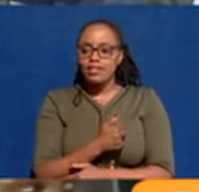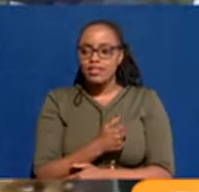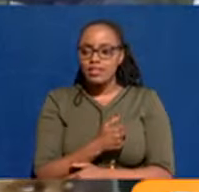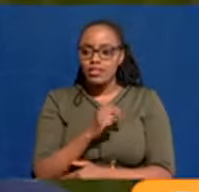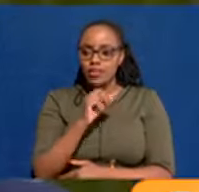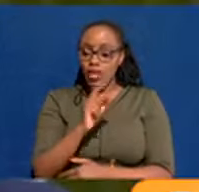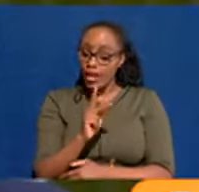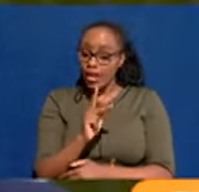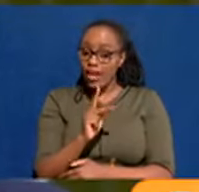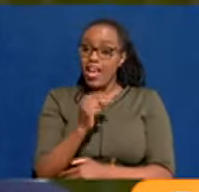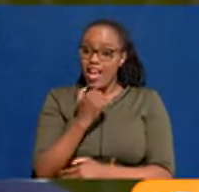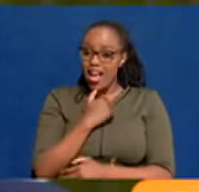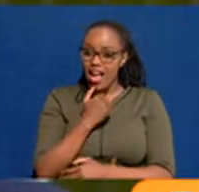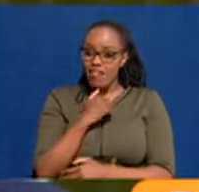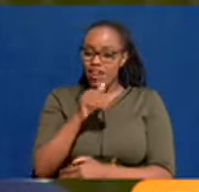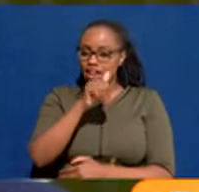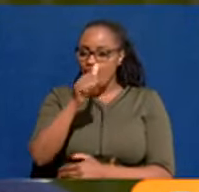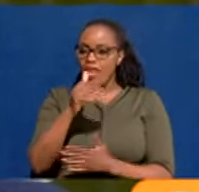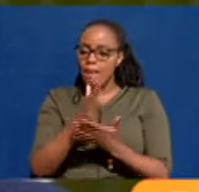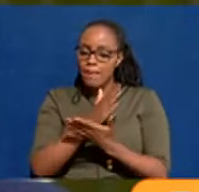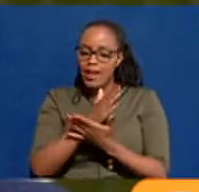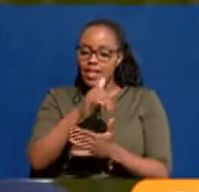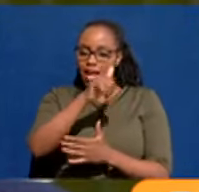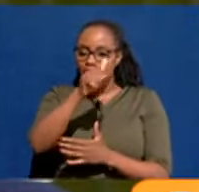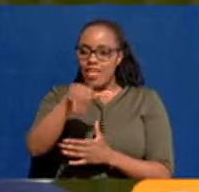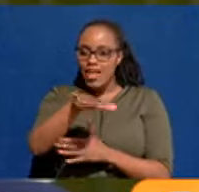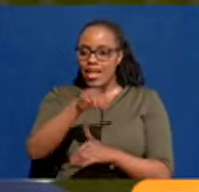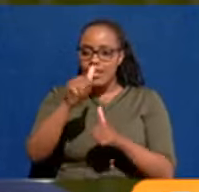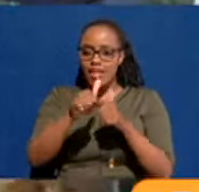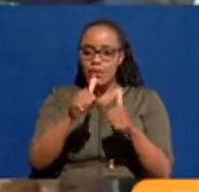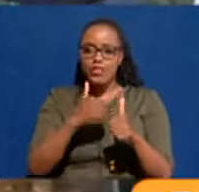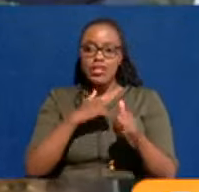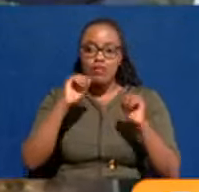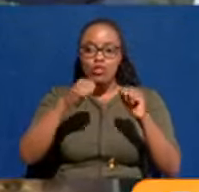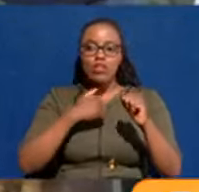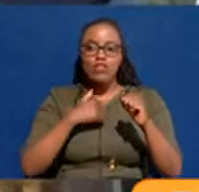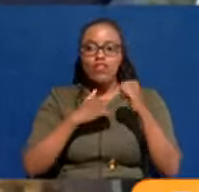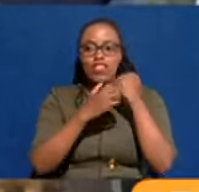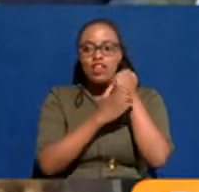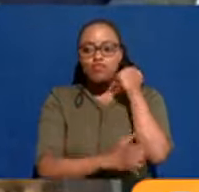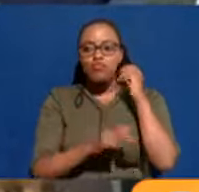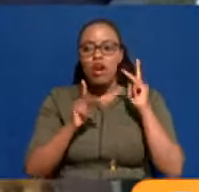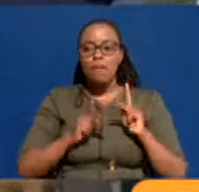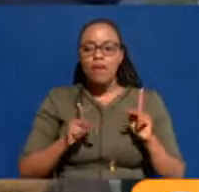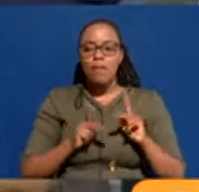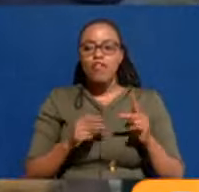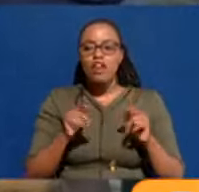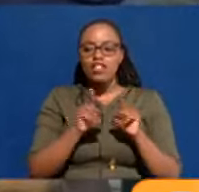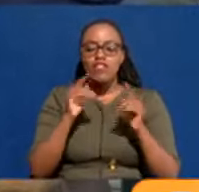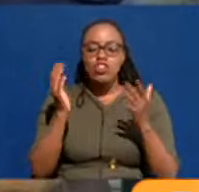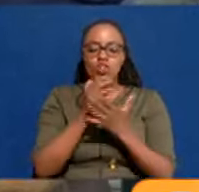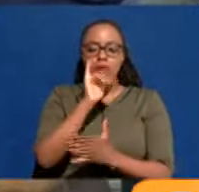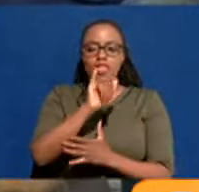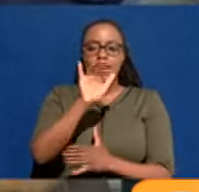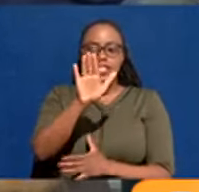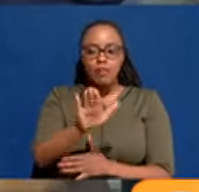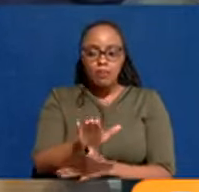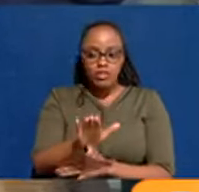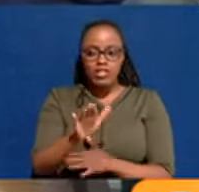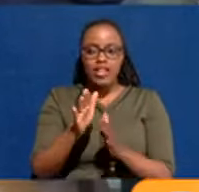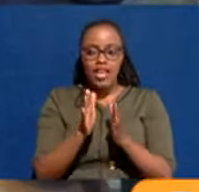Sawa. Kue na part ingine ya walalahoi. Okay. Tuondolewe hiyo deposit.